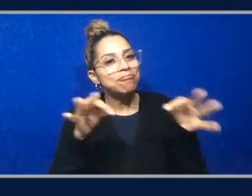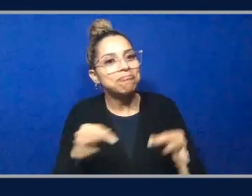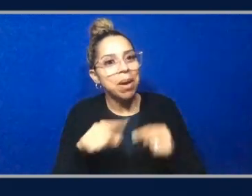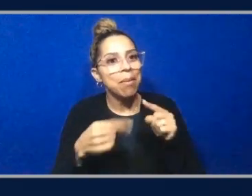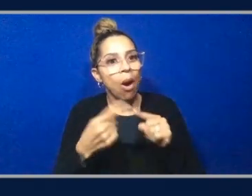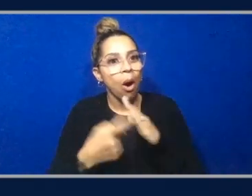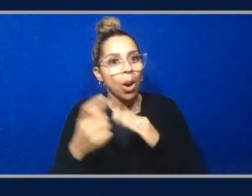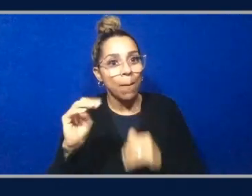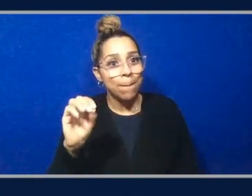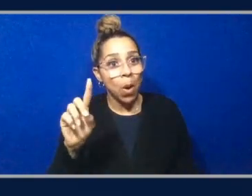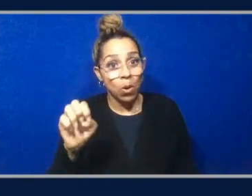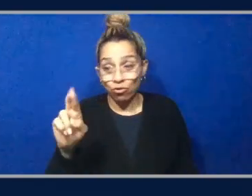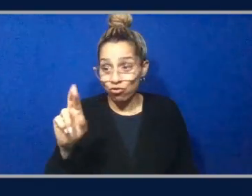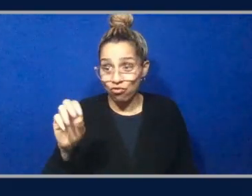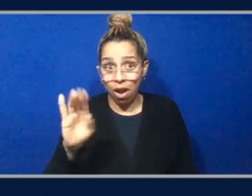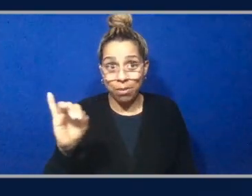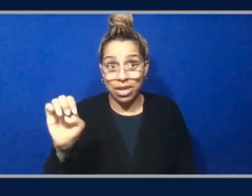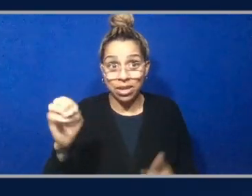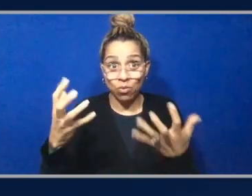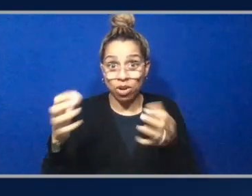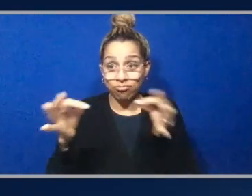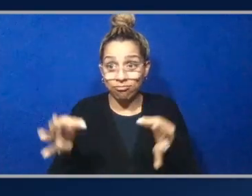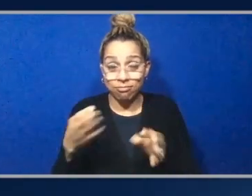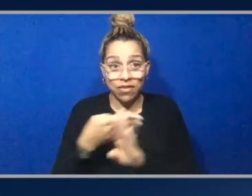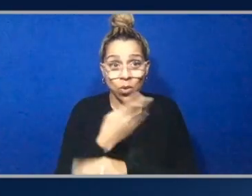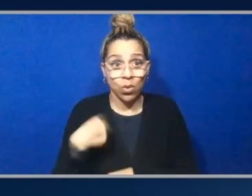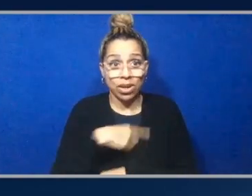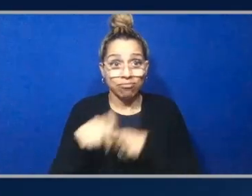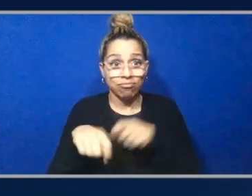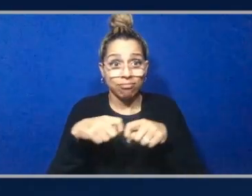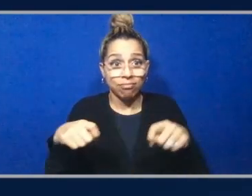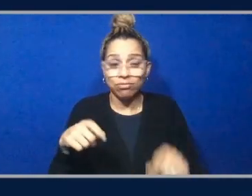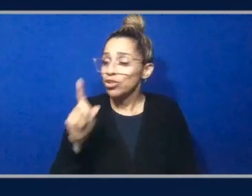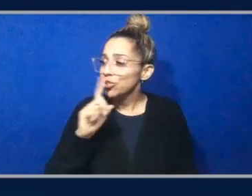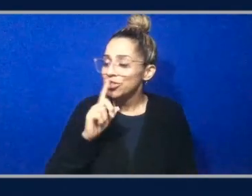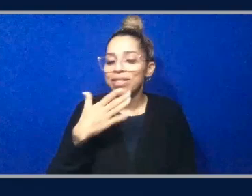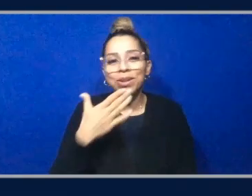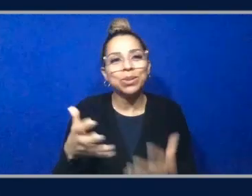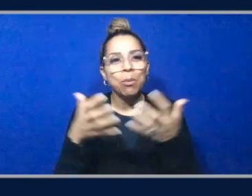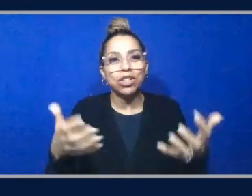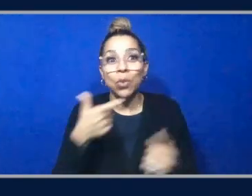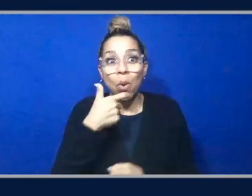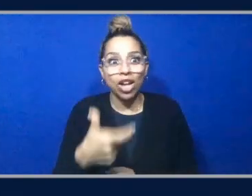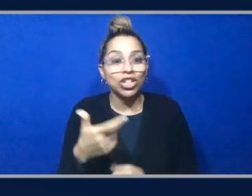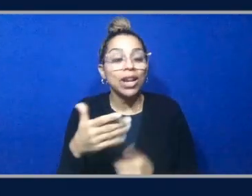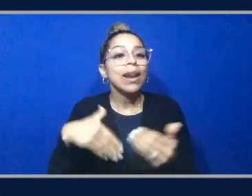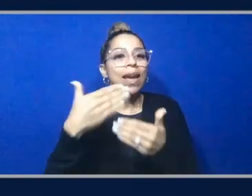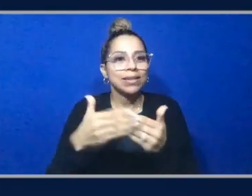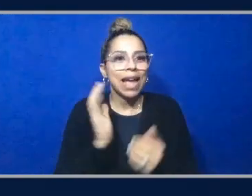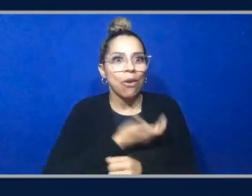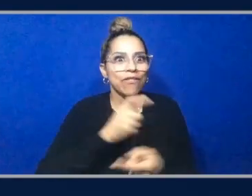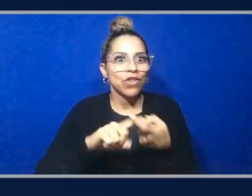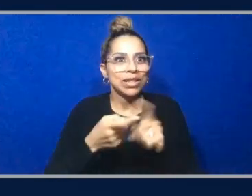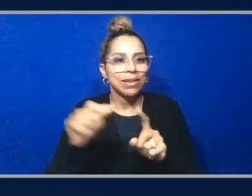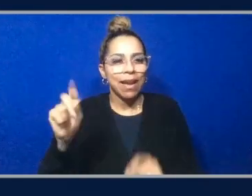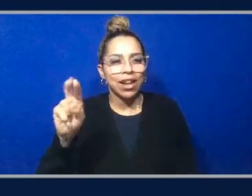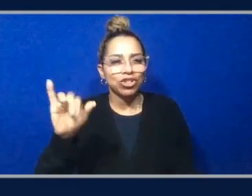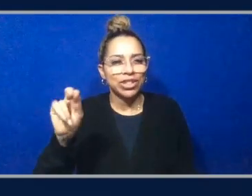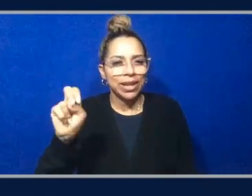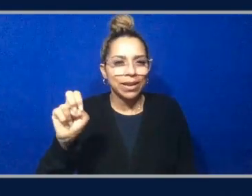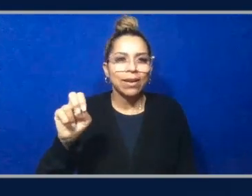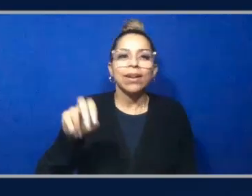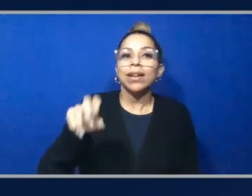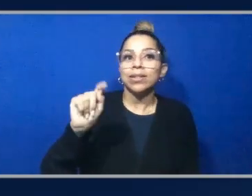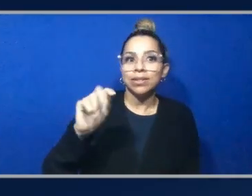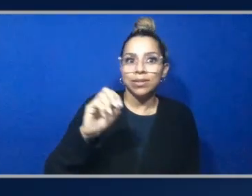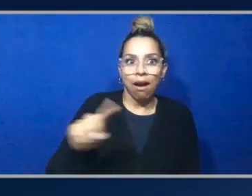Robbie, you want to take us out? Sure. Thanks so much for tuning in. Up next, we're going to hear from our friends, Adrian and Todd, about introducing declarative policies.